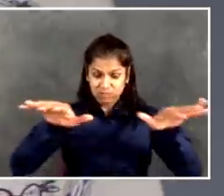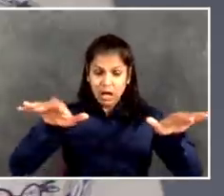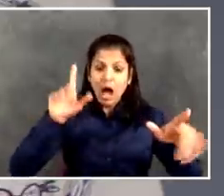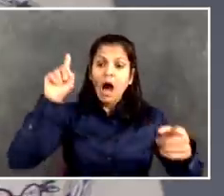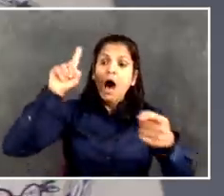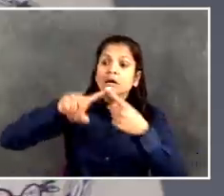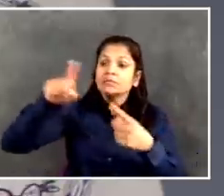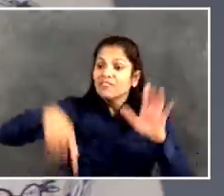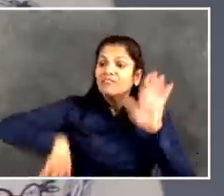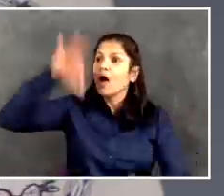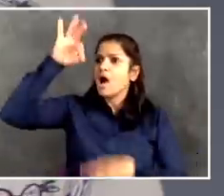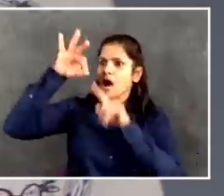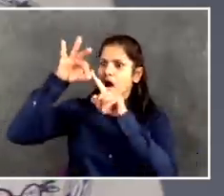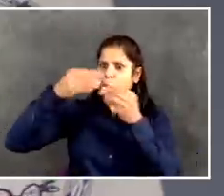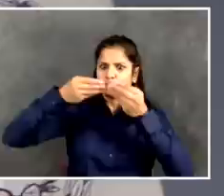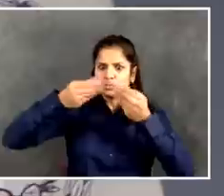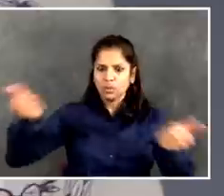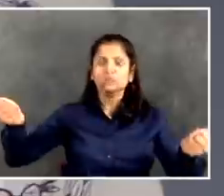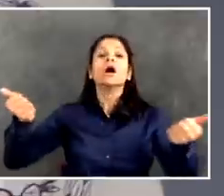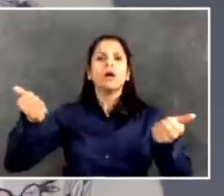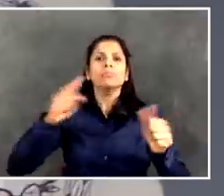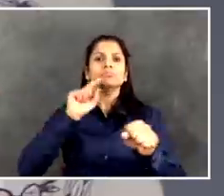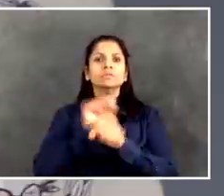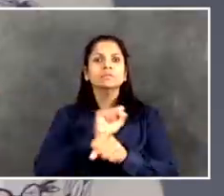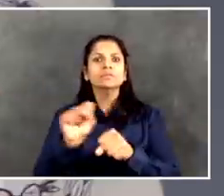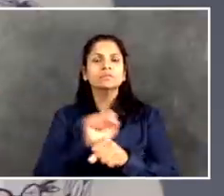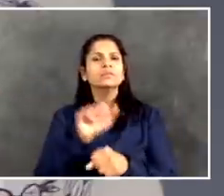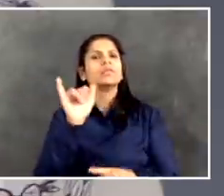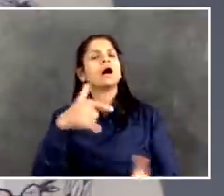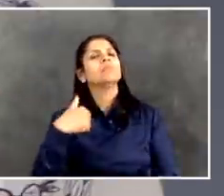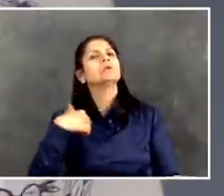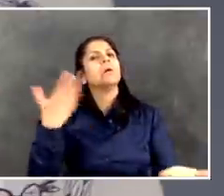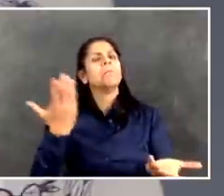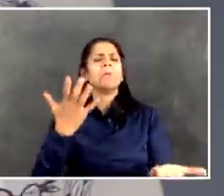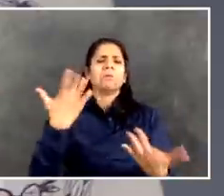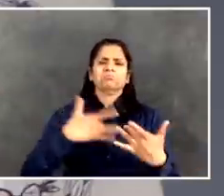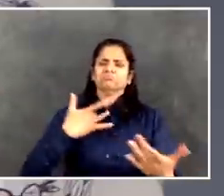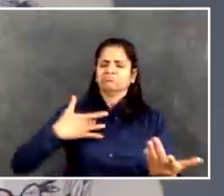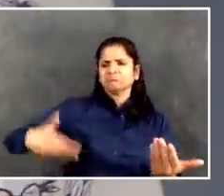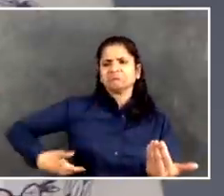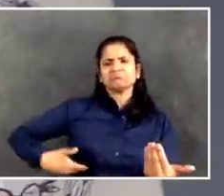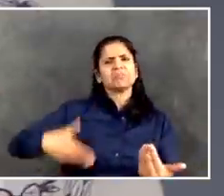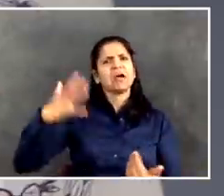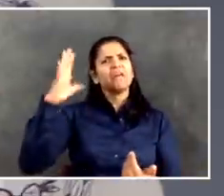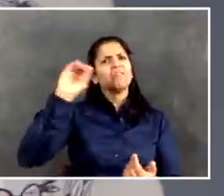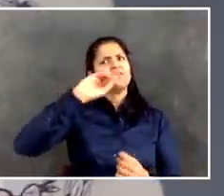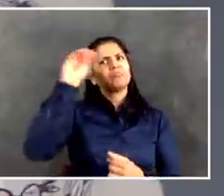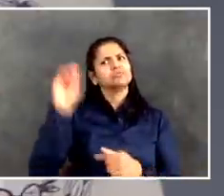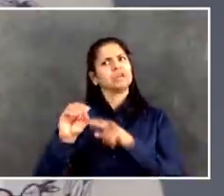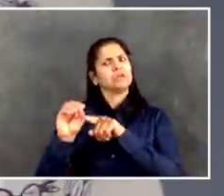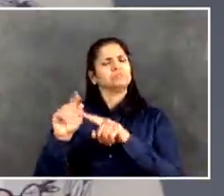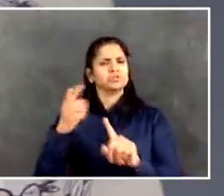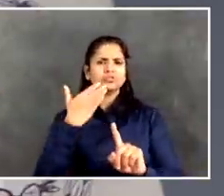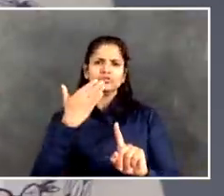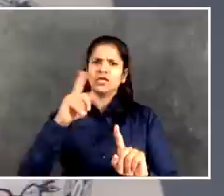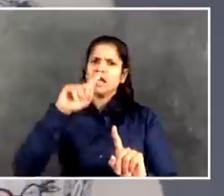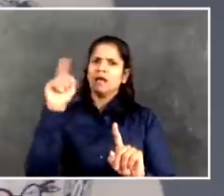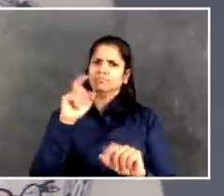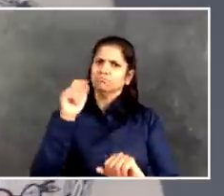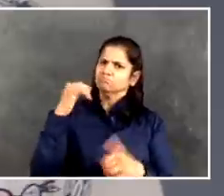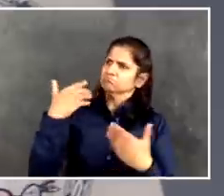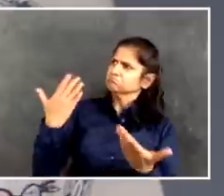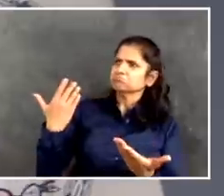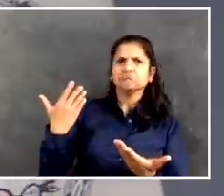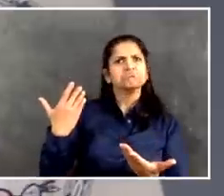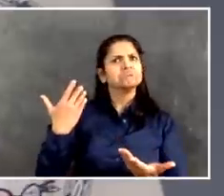safe place to hold because we can't tell you the opposite. We can't confirm to you it's going to be less at this point.